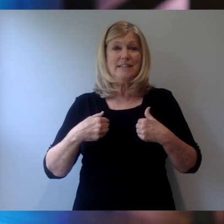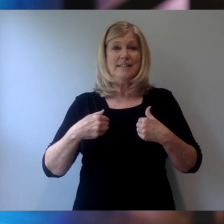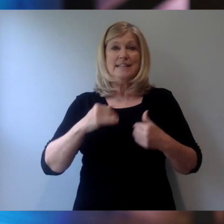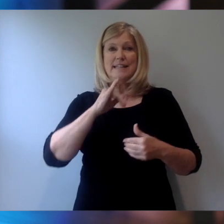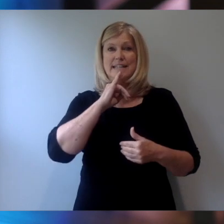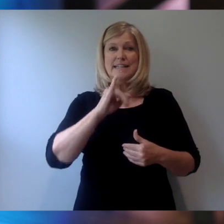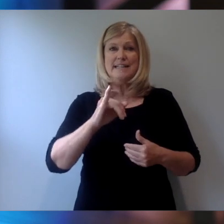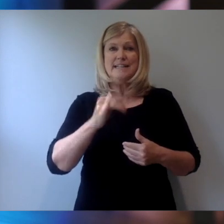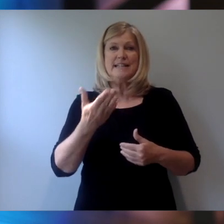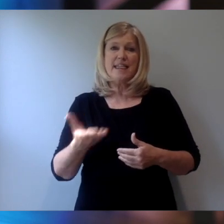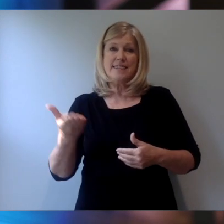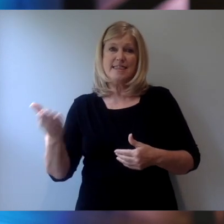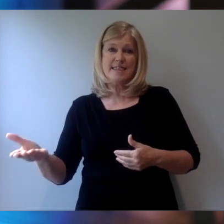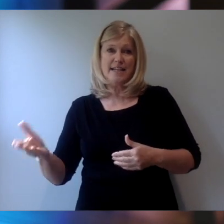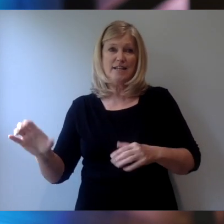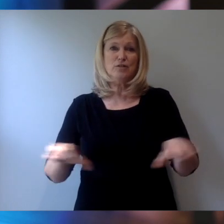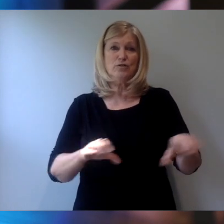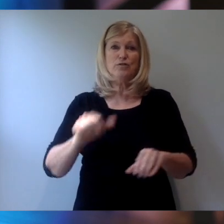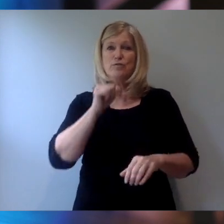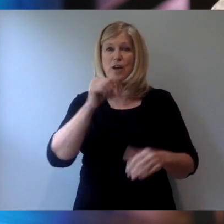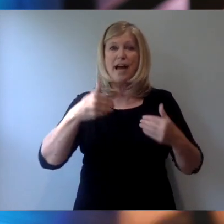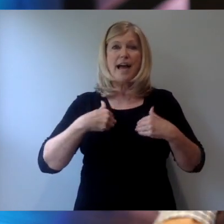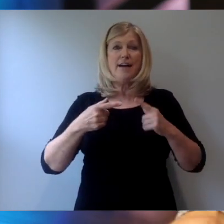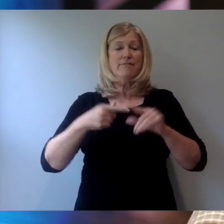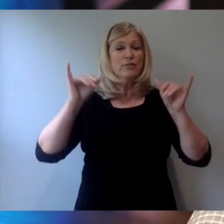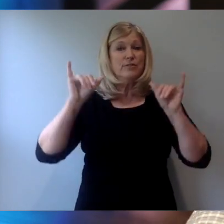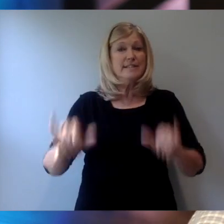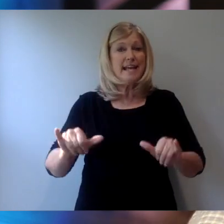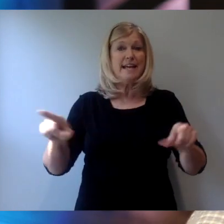things do not have to stay the same.